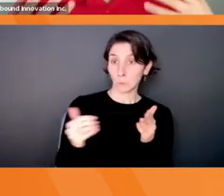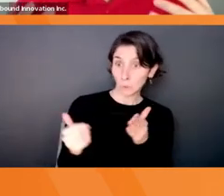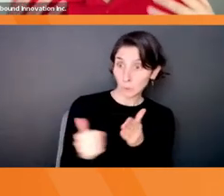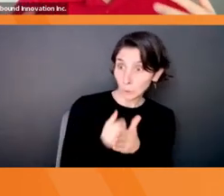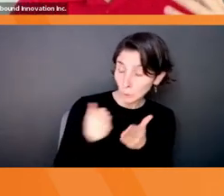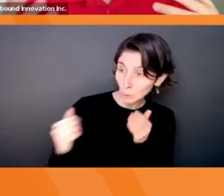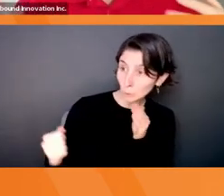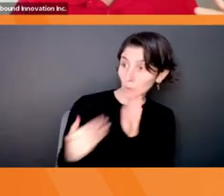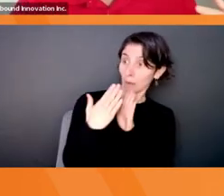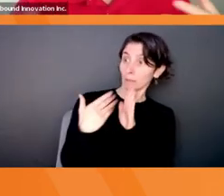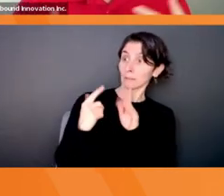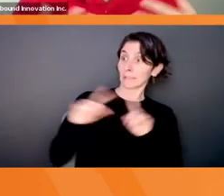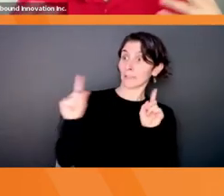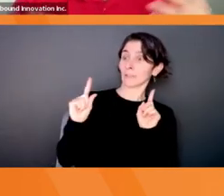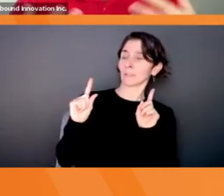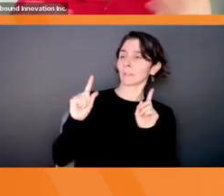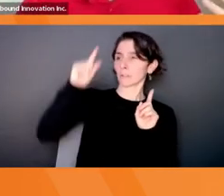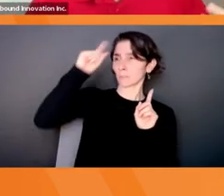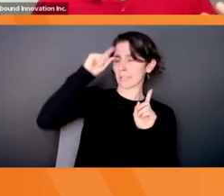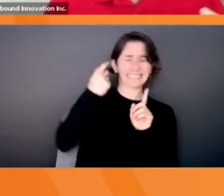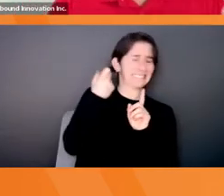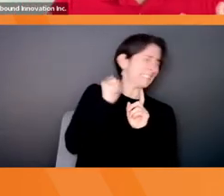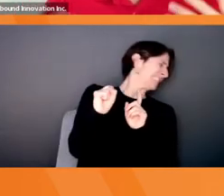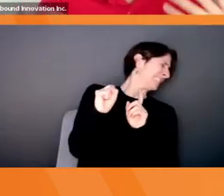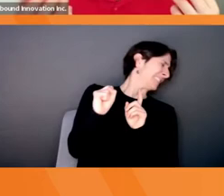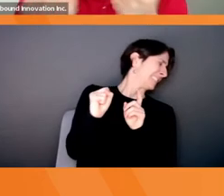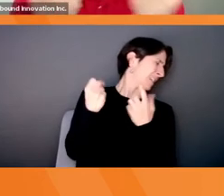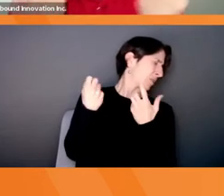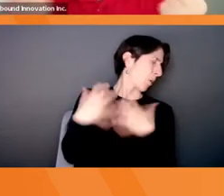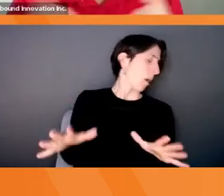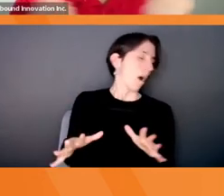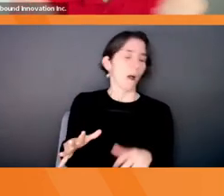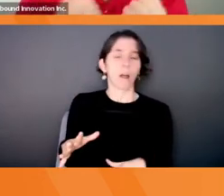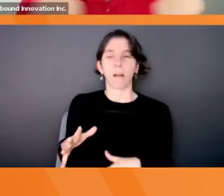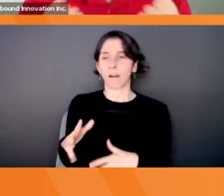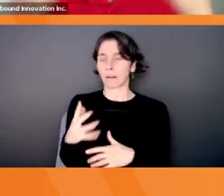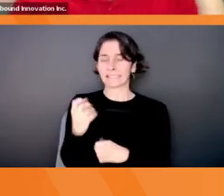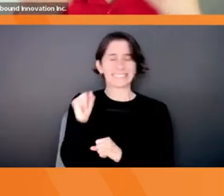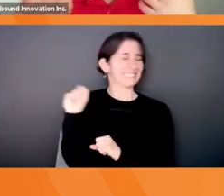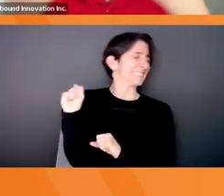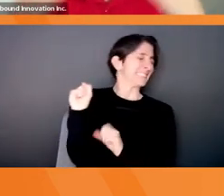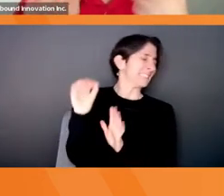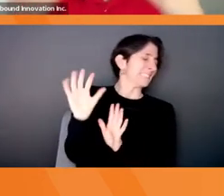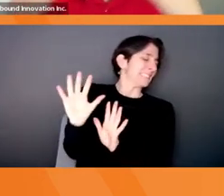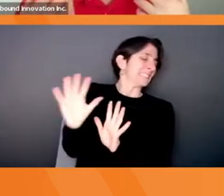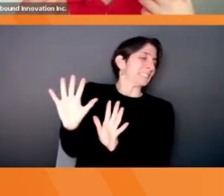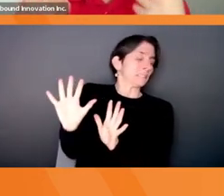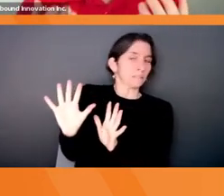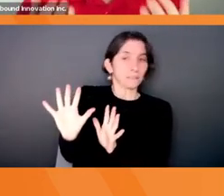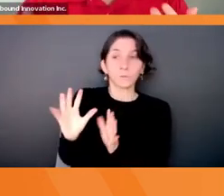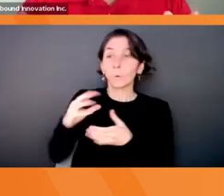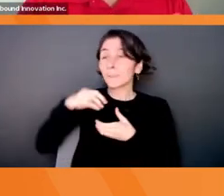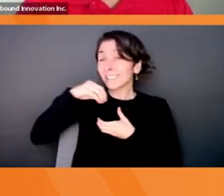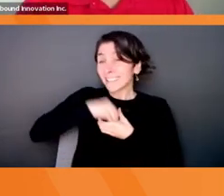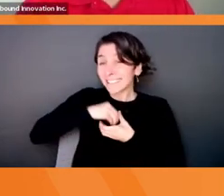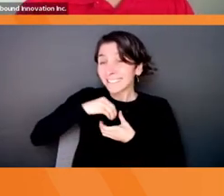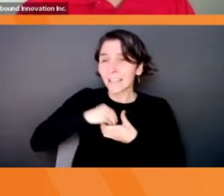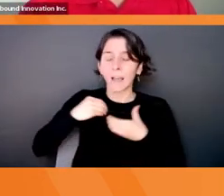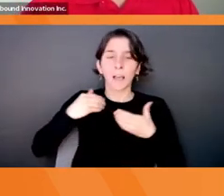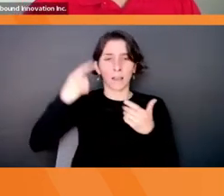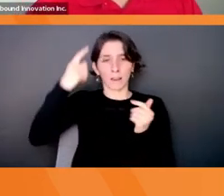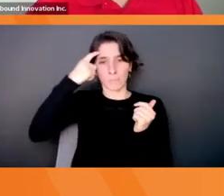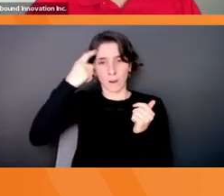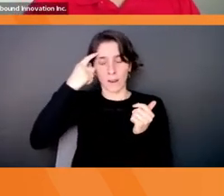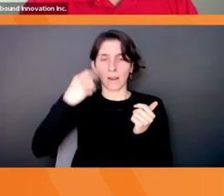just literally doesn't like change. Right. And so it resists, it resists. So we have an internal mechanism that resists change.